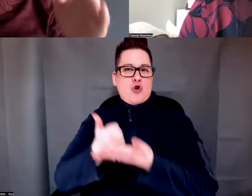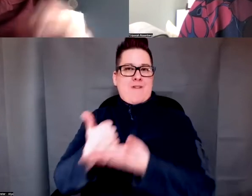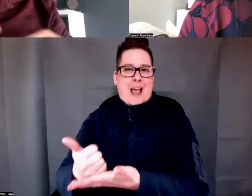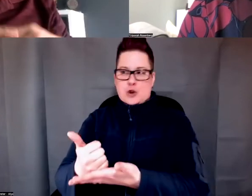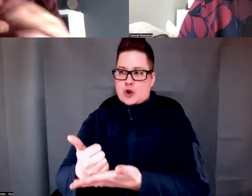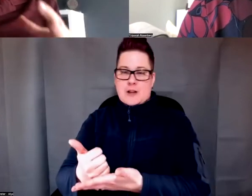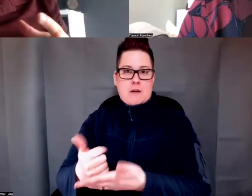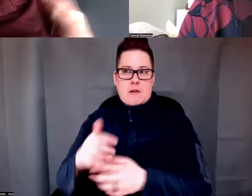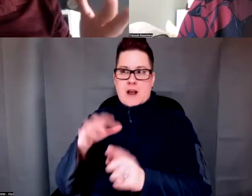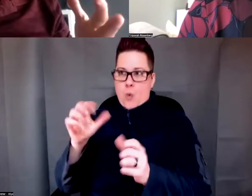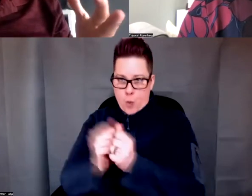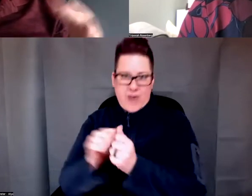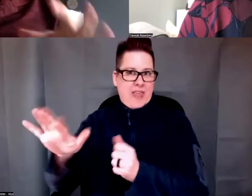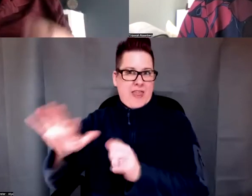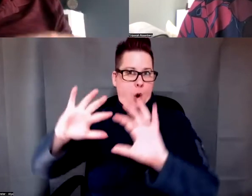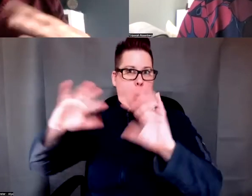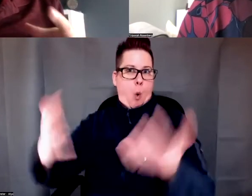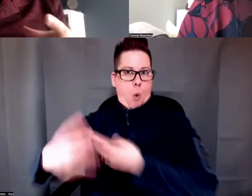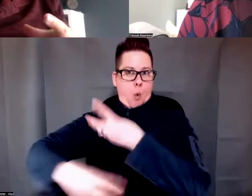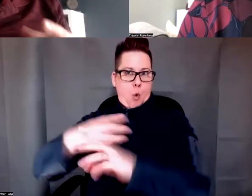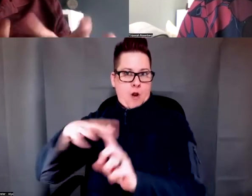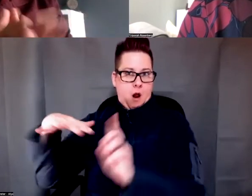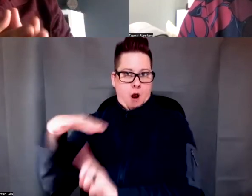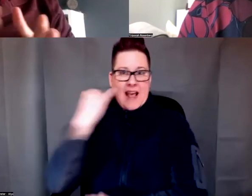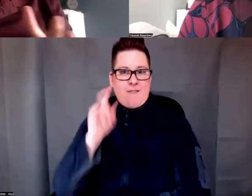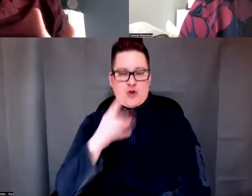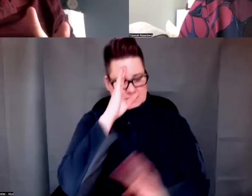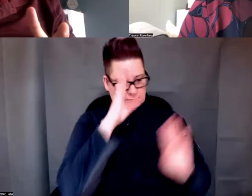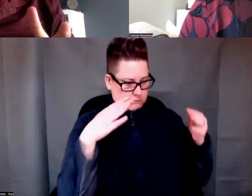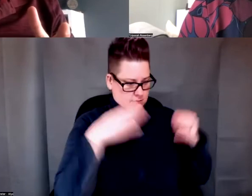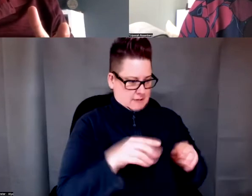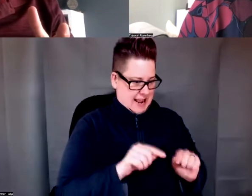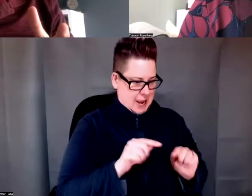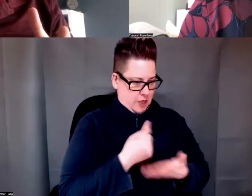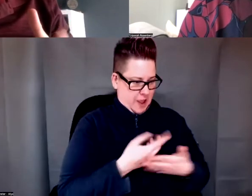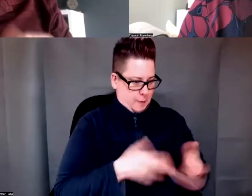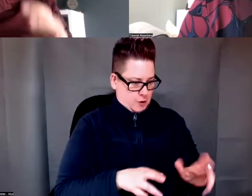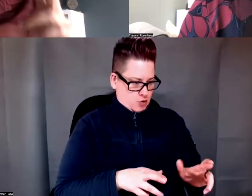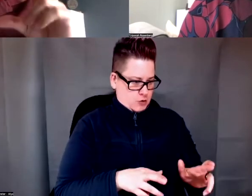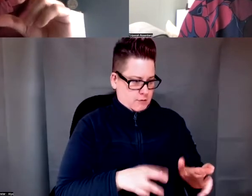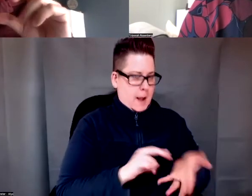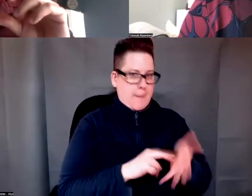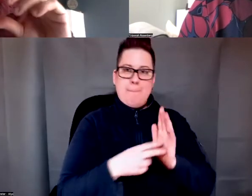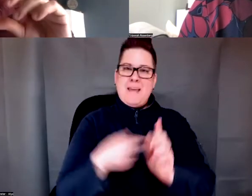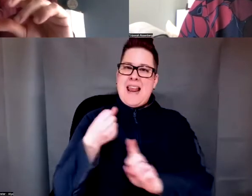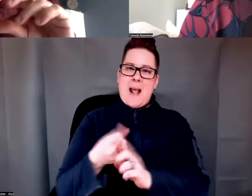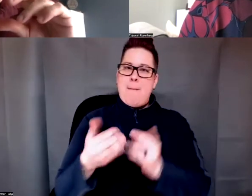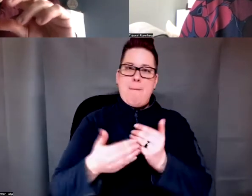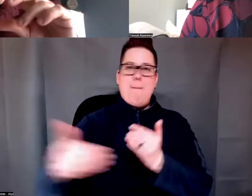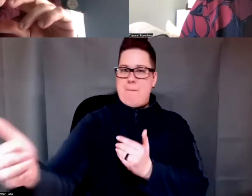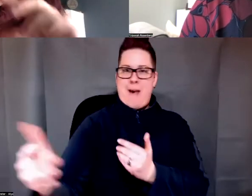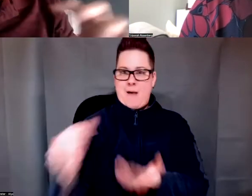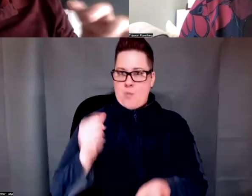do that, the impact, I'm afraid, will be very limited. And I think the long-term impacts we've seen is because we have